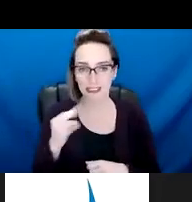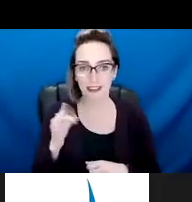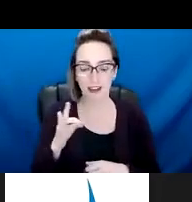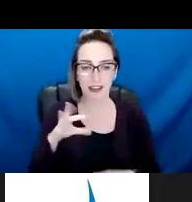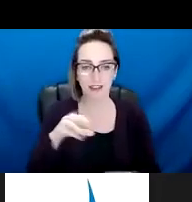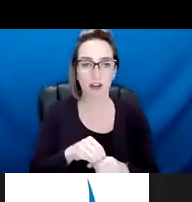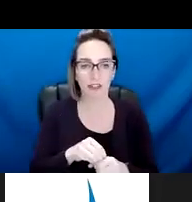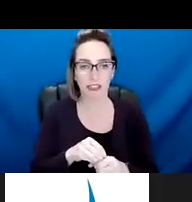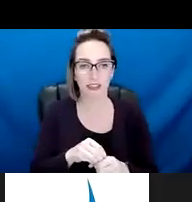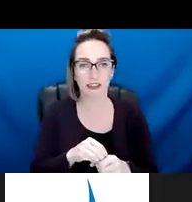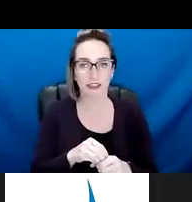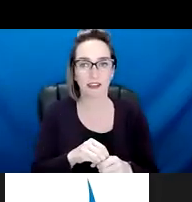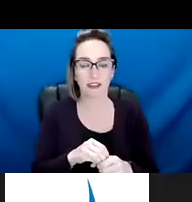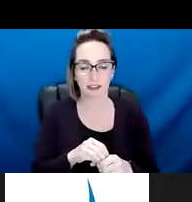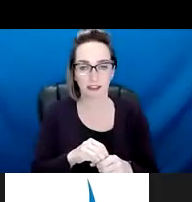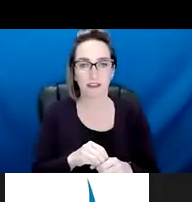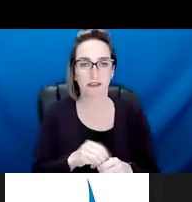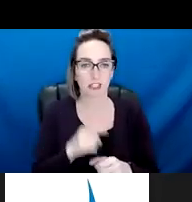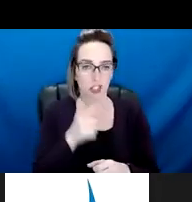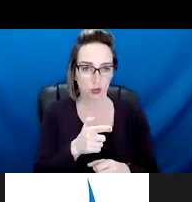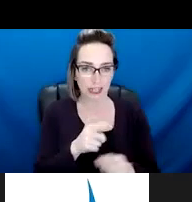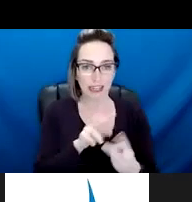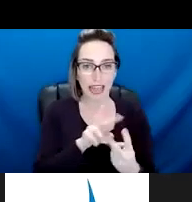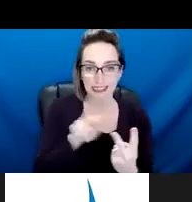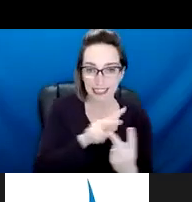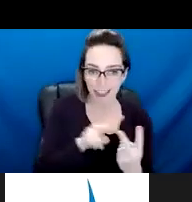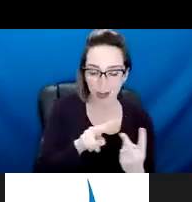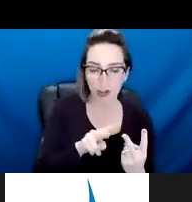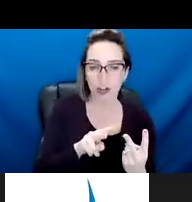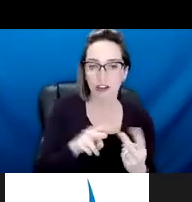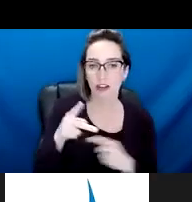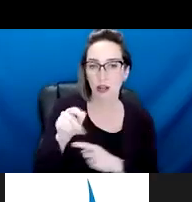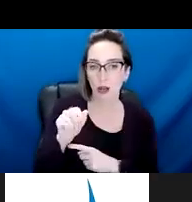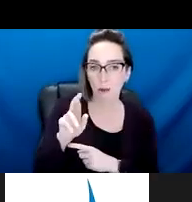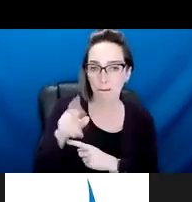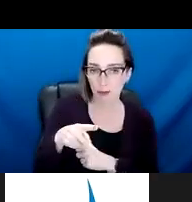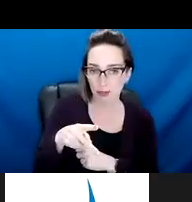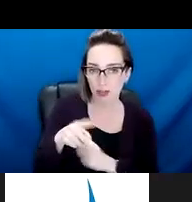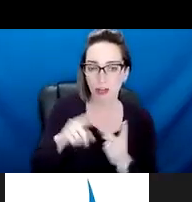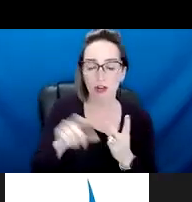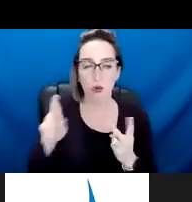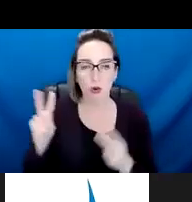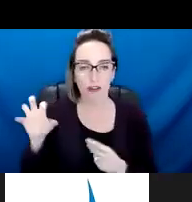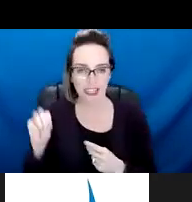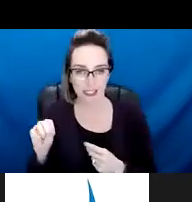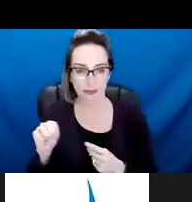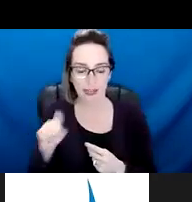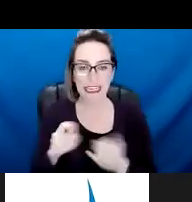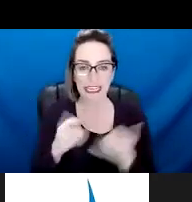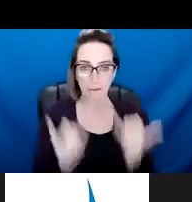a shooting as a perpetrator or a victim, and who need immediate assistance to mitigate those circumstances. So really